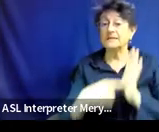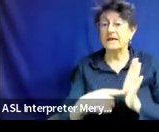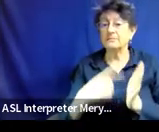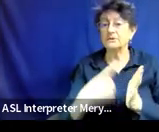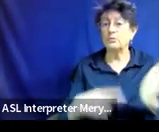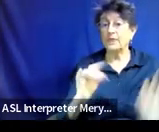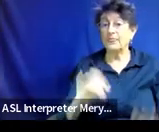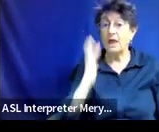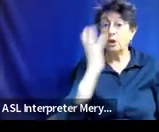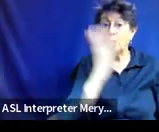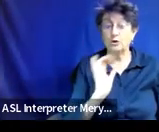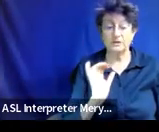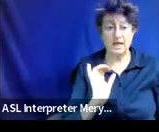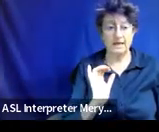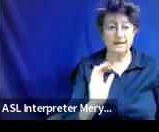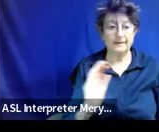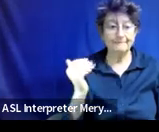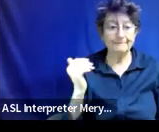slide